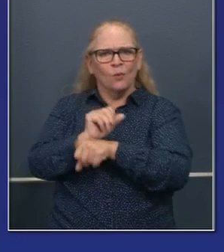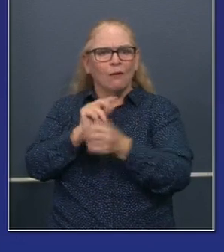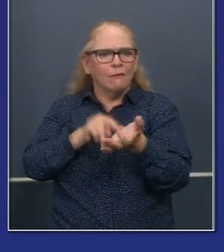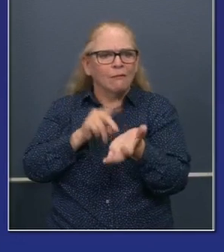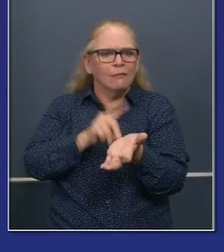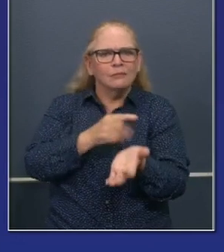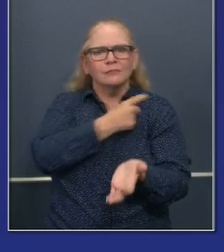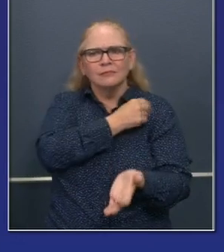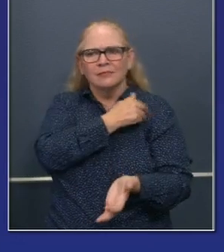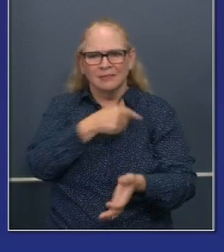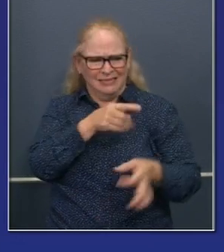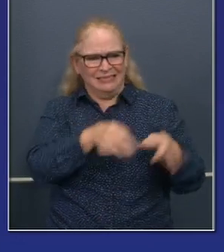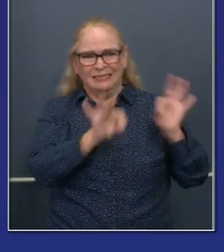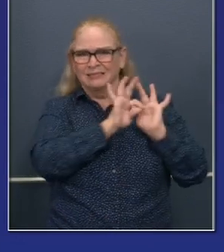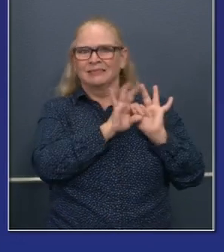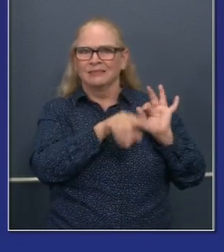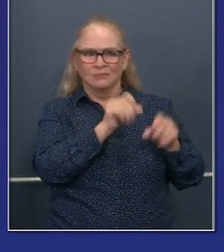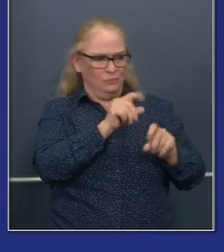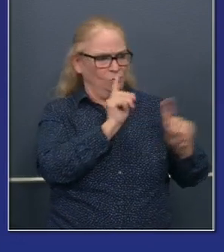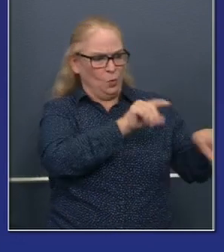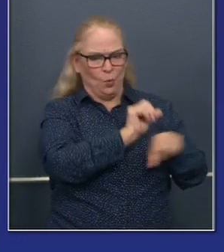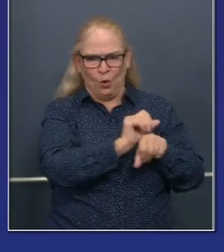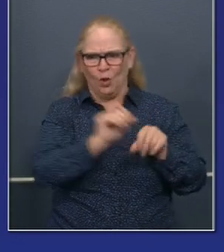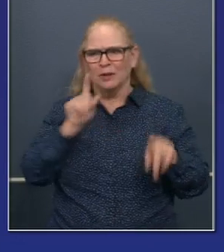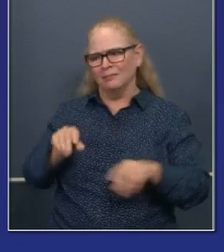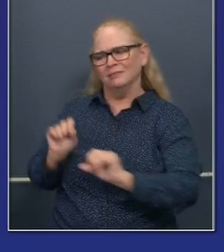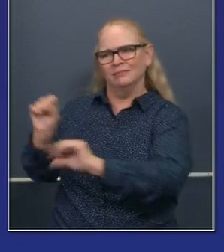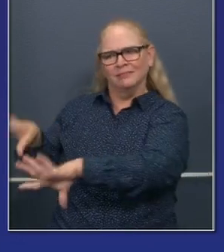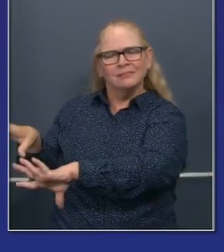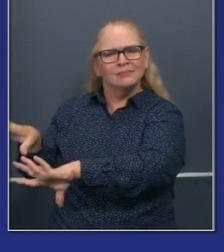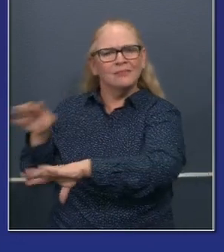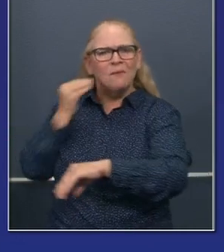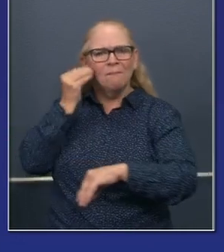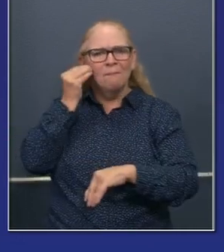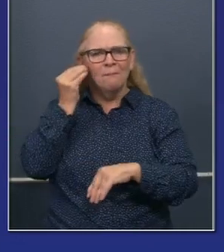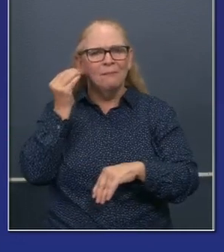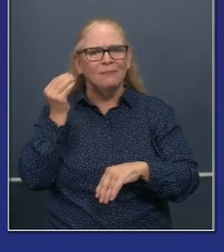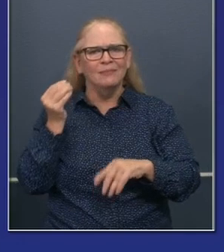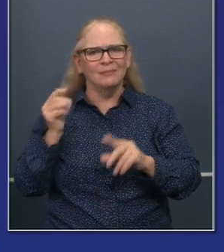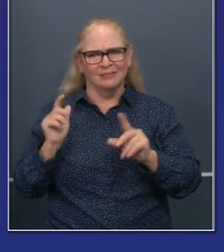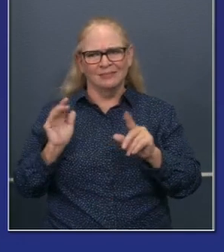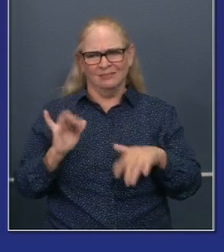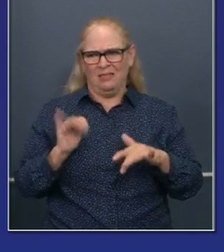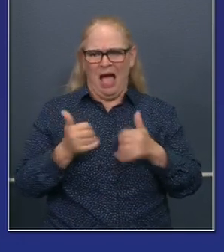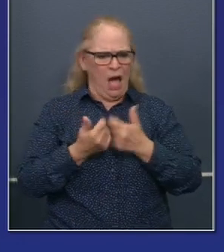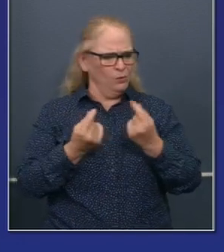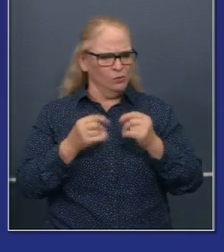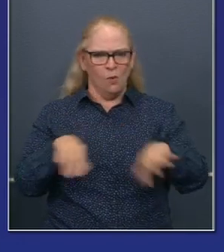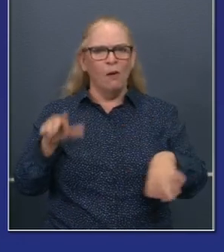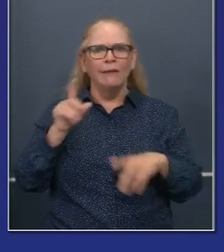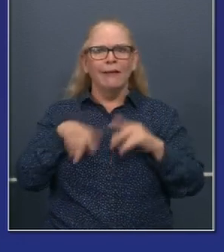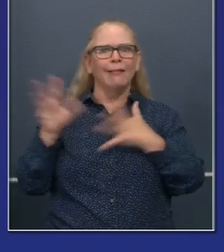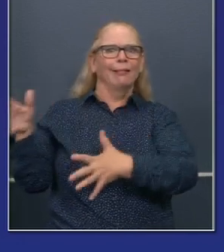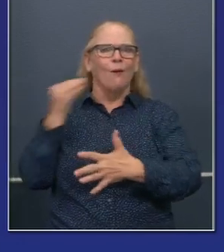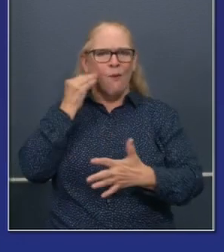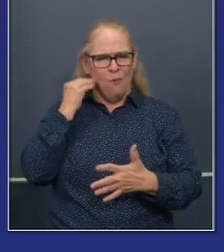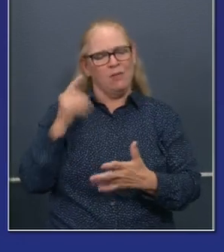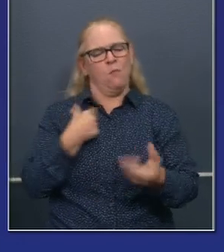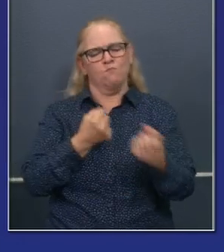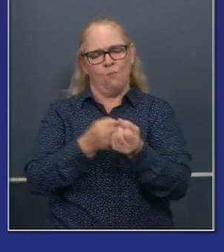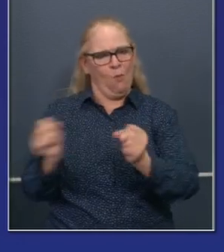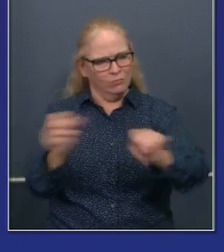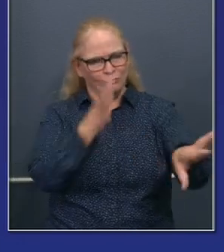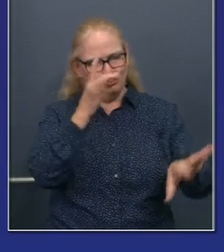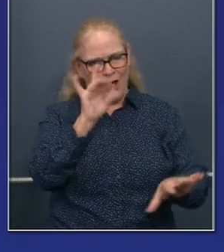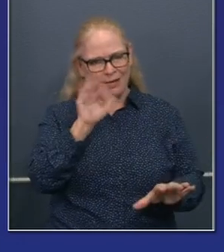them get childcare so that they can stay, uh, there on the front lines of that workforce at a time when we desperately